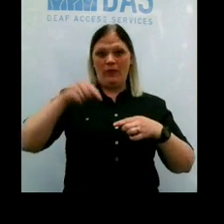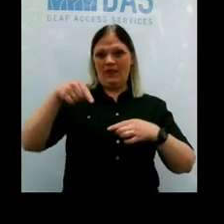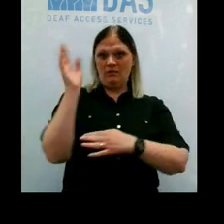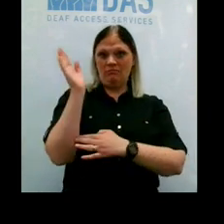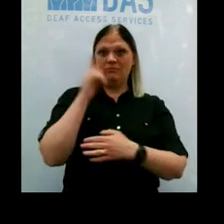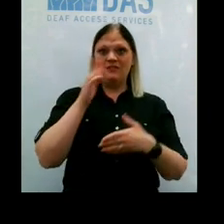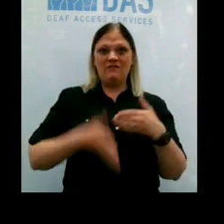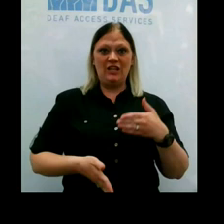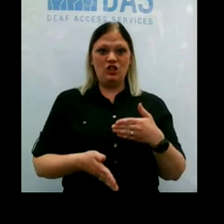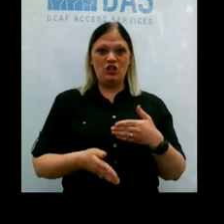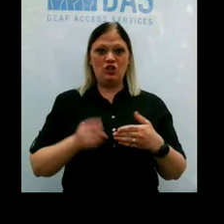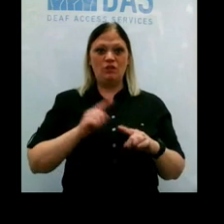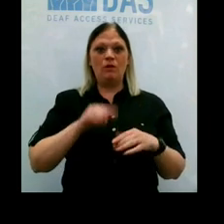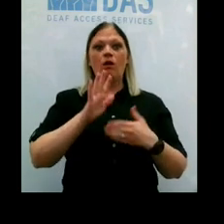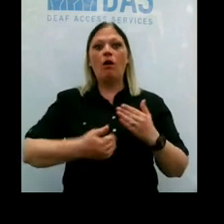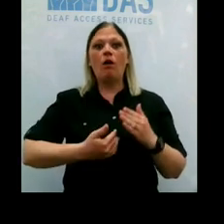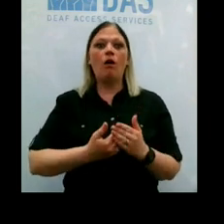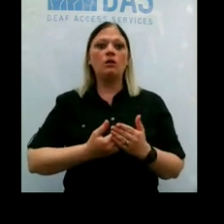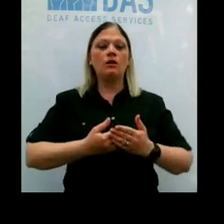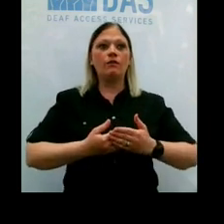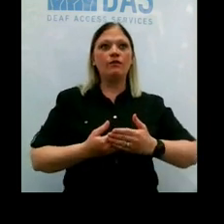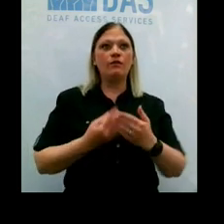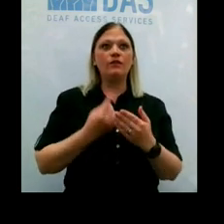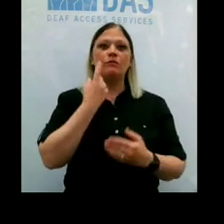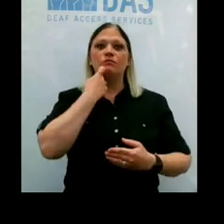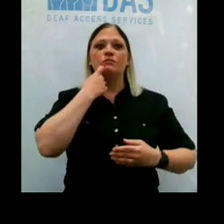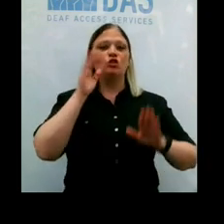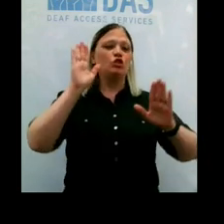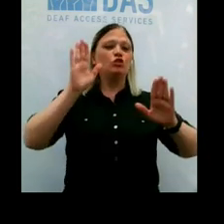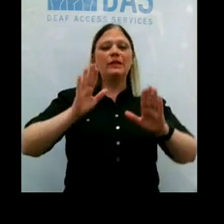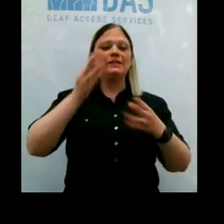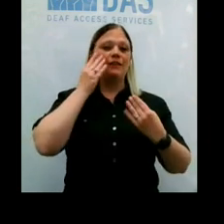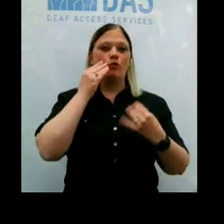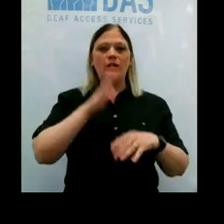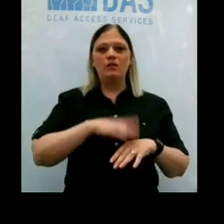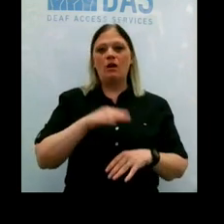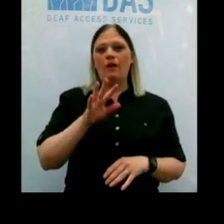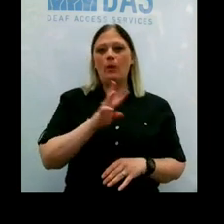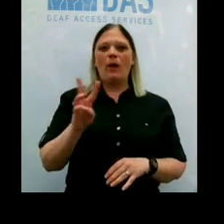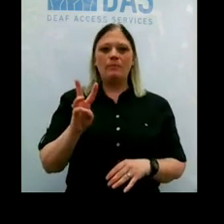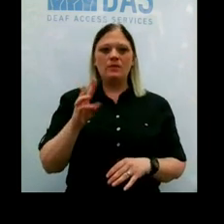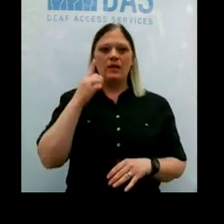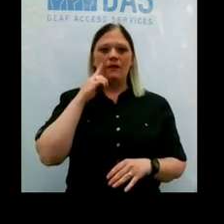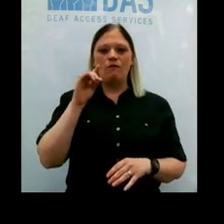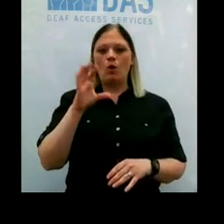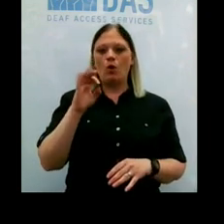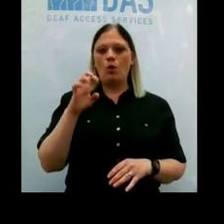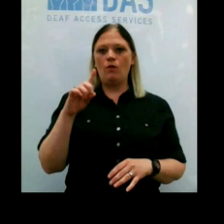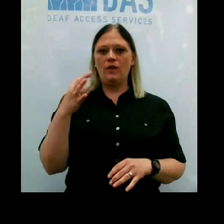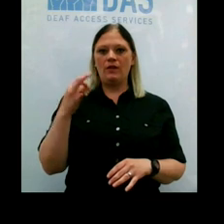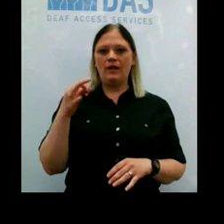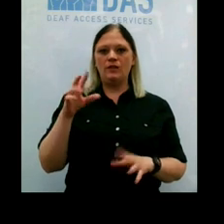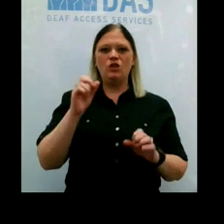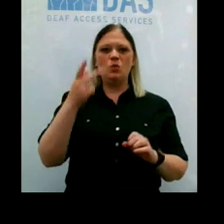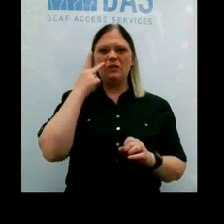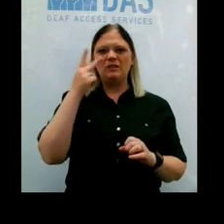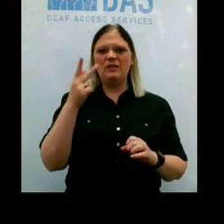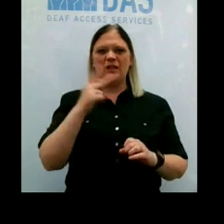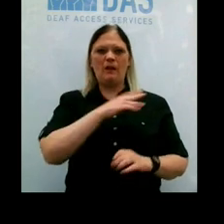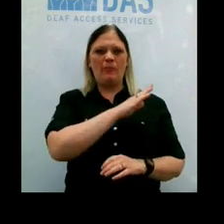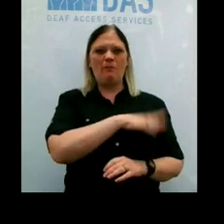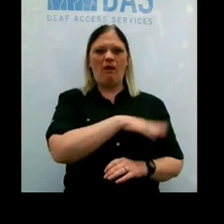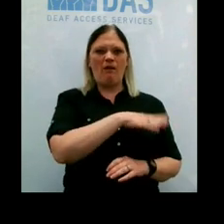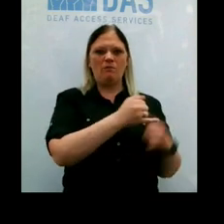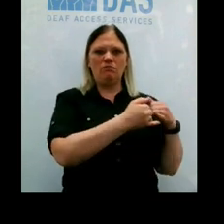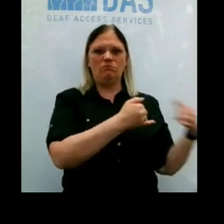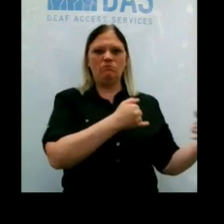over. But all the latest and greatest information is on our Erie County COVID website in the slide on the bottom.